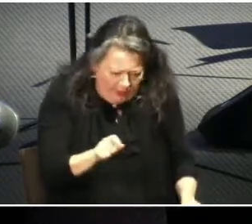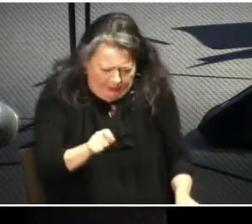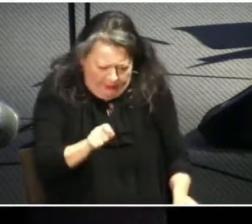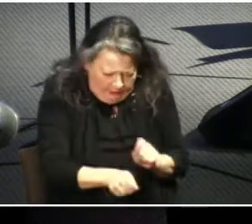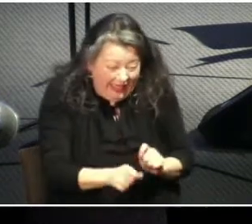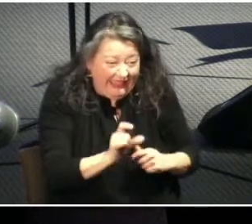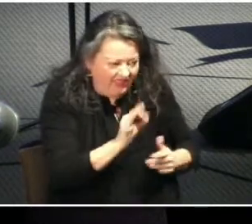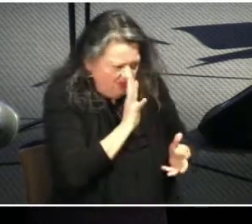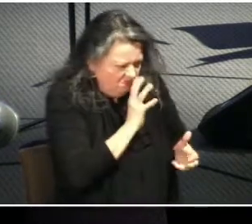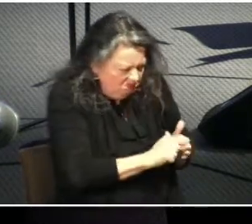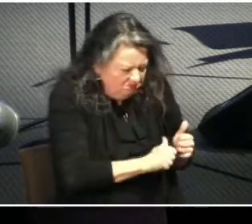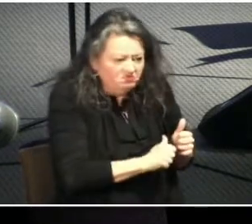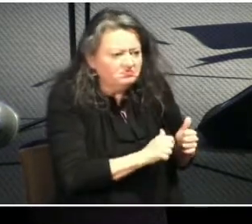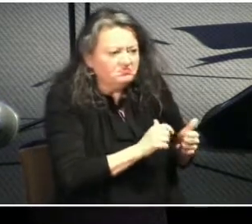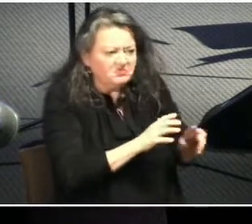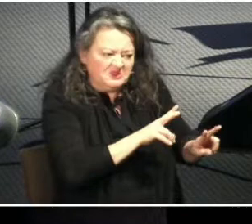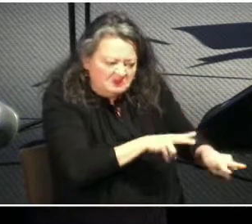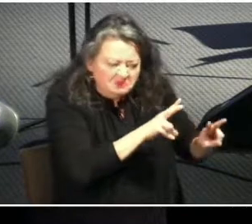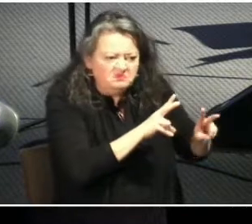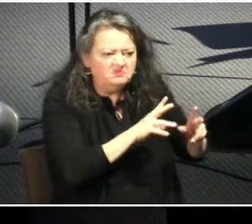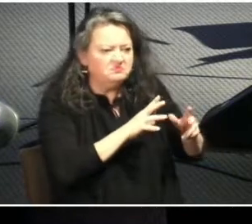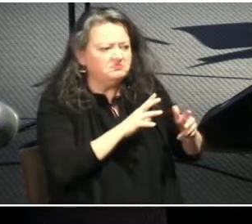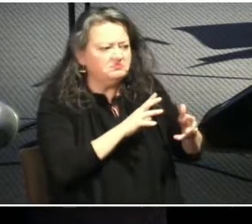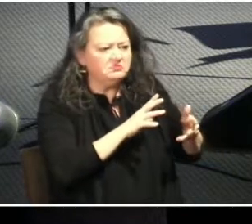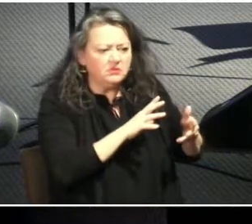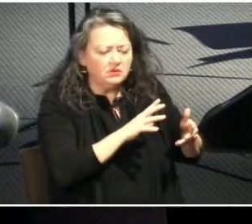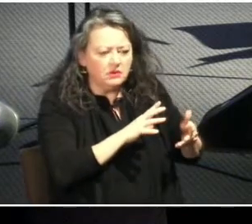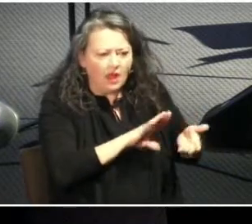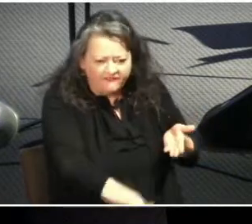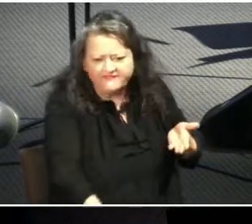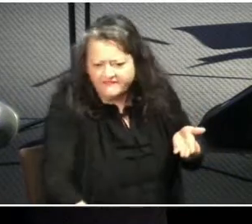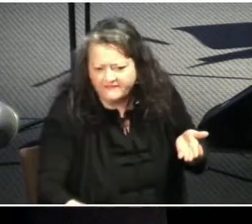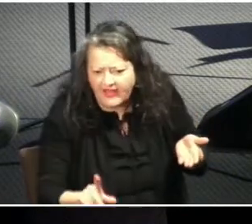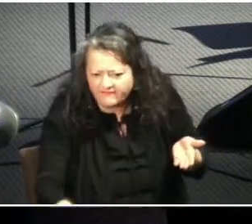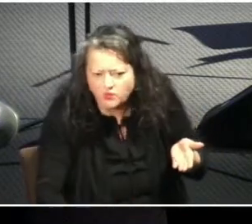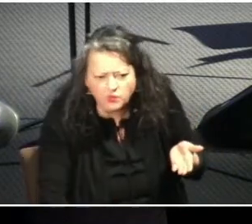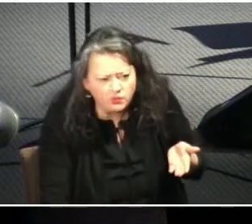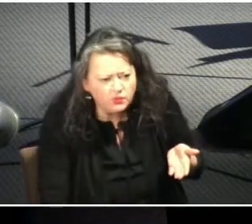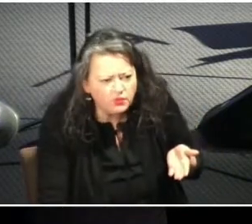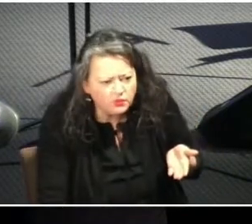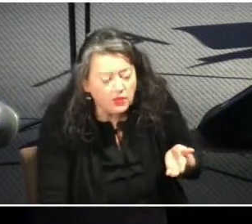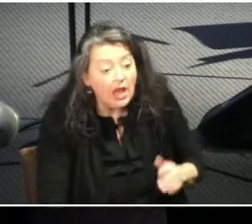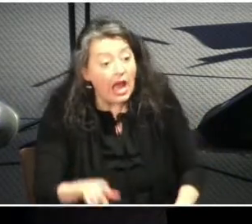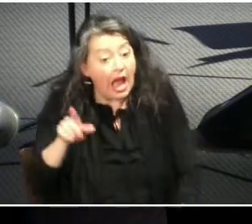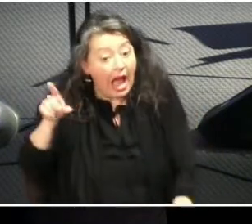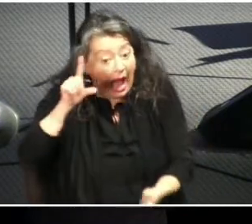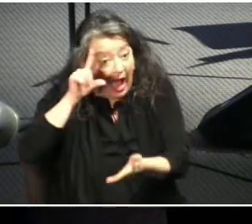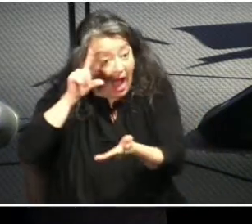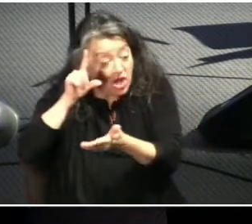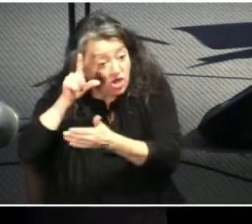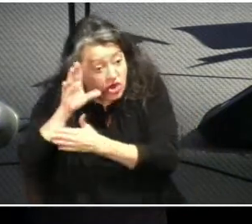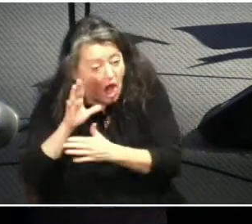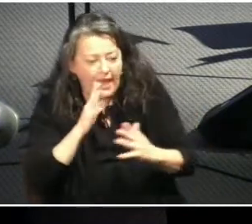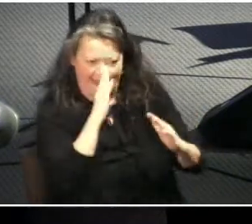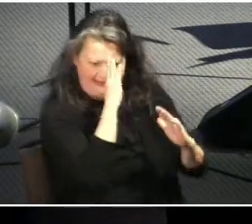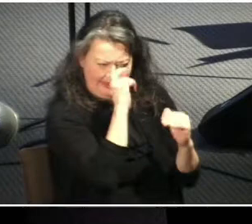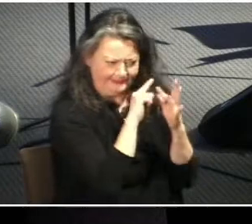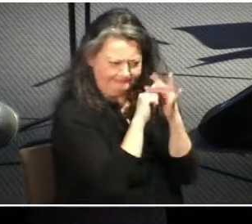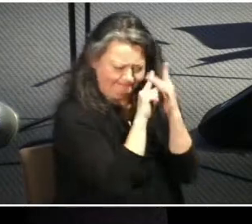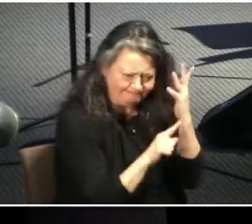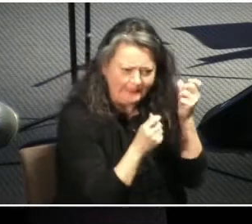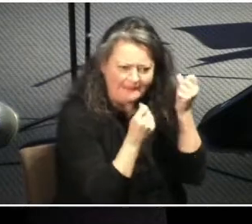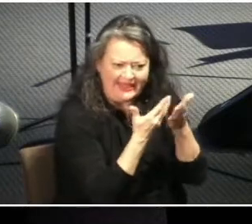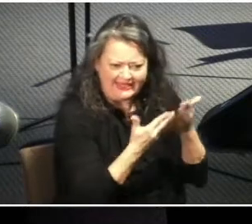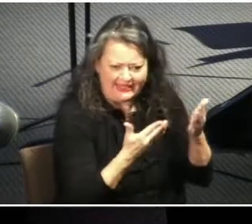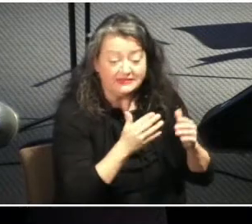their wives. In fact, Paul demands much from husbands, especially in the parallel passage of Ephesians 5,